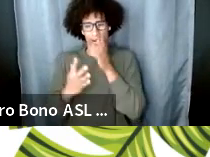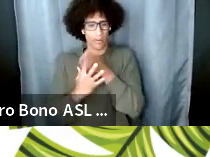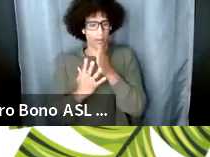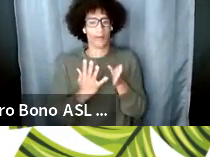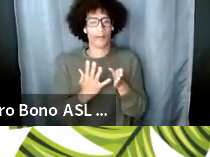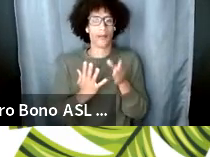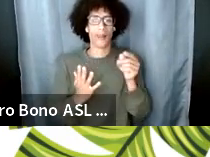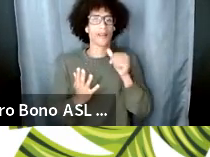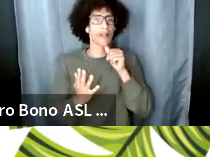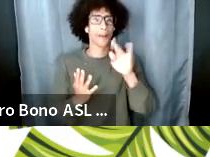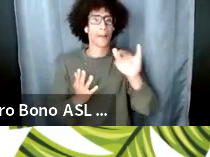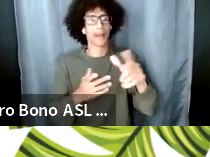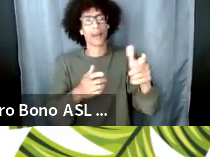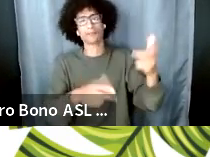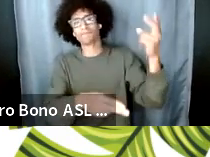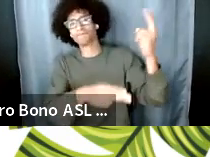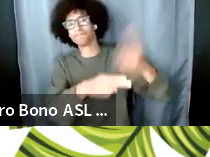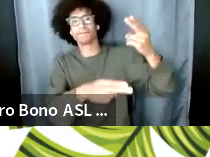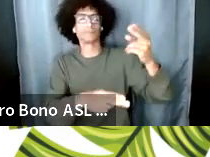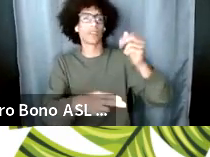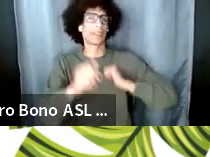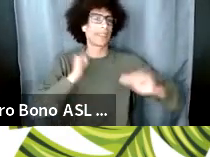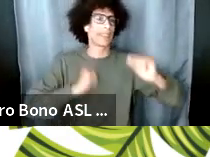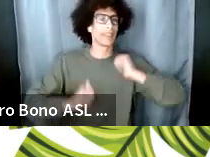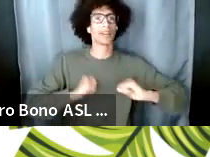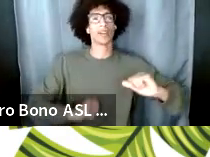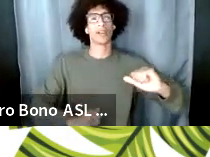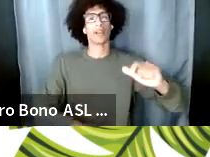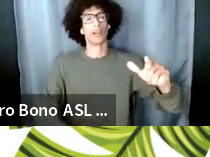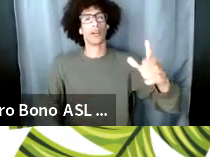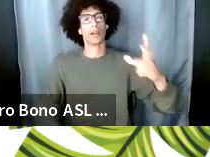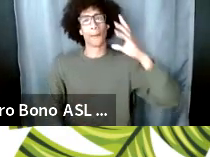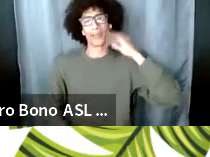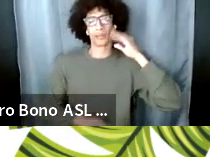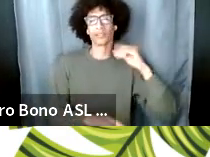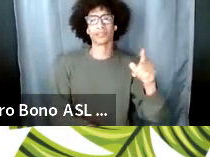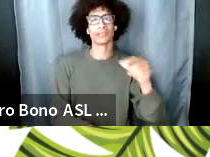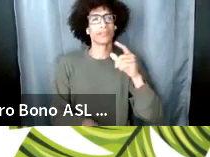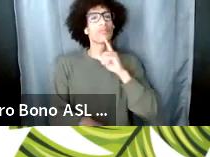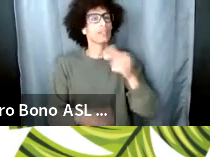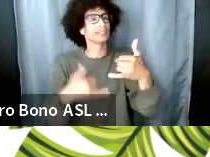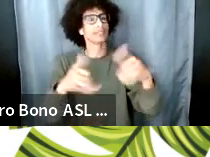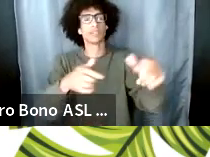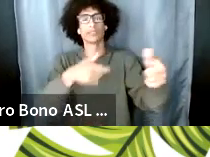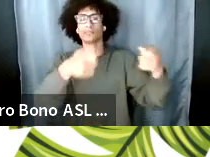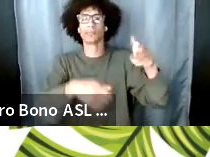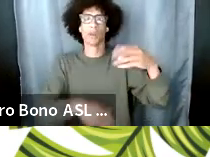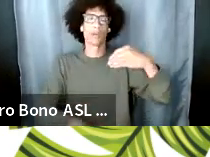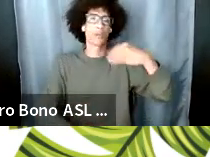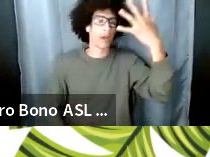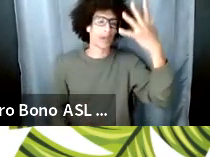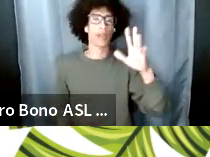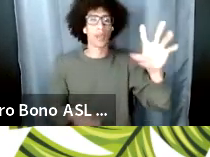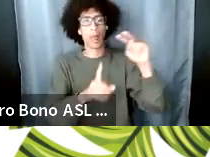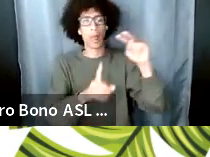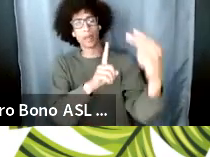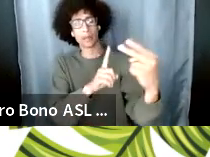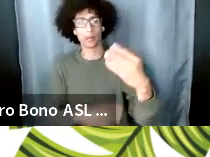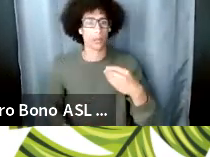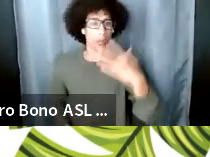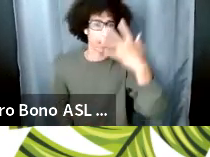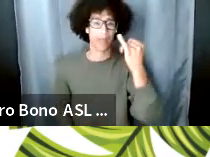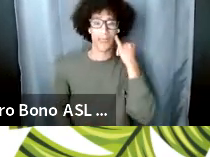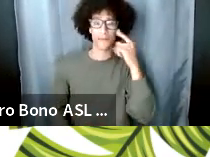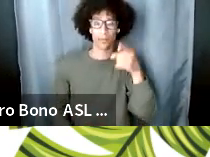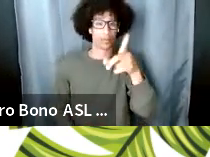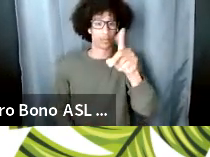theater theater um theater experiences right it's still predominantly white those lenses are white if you do not record it